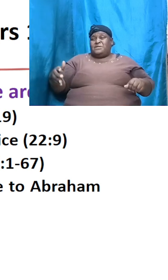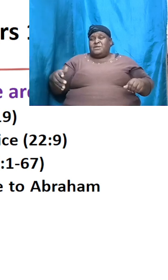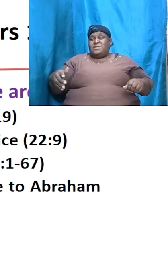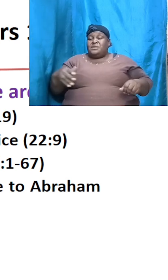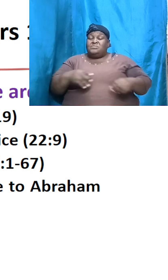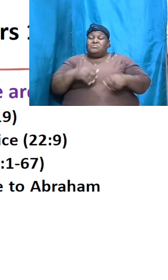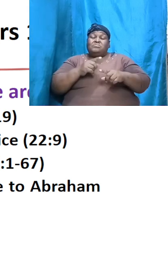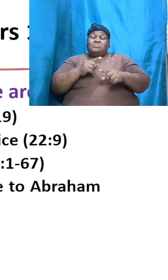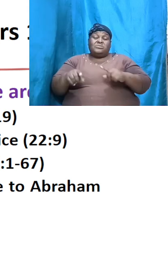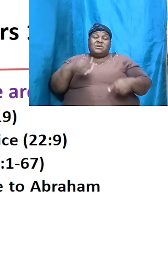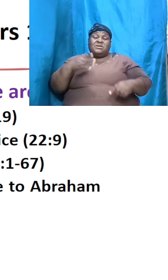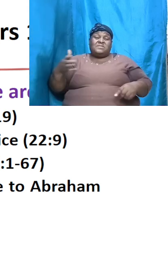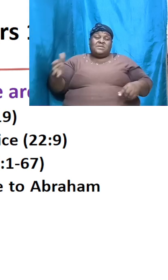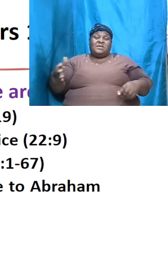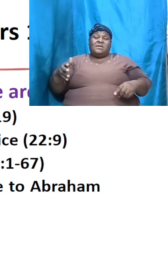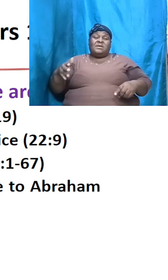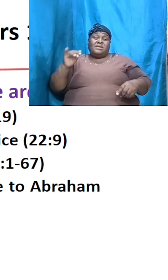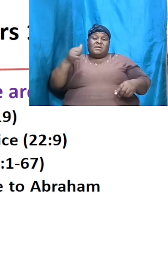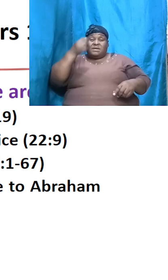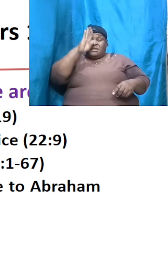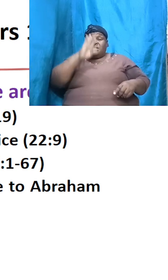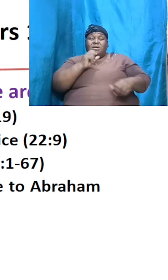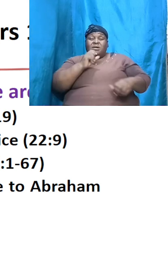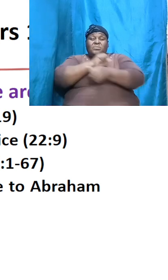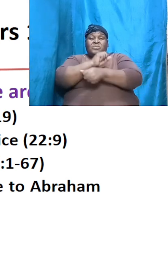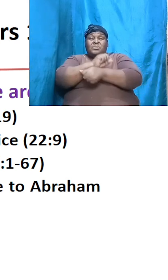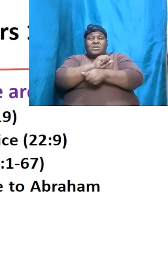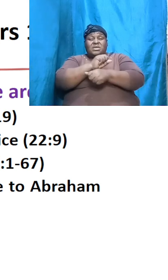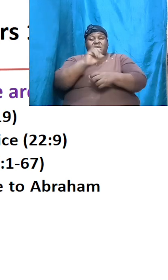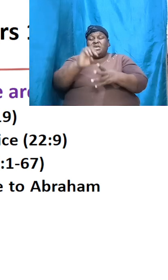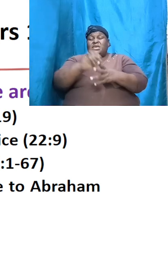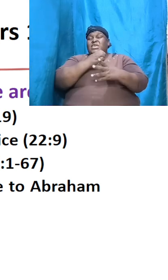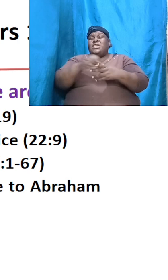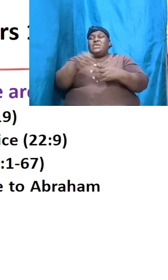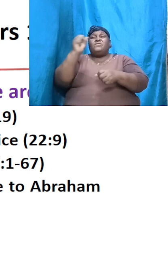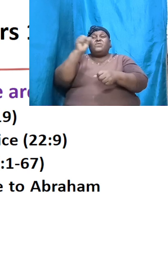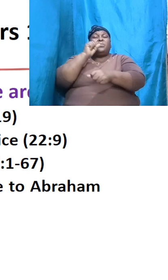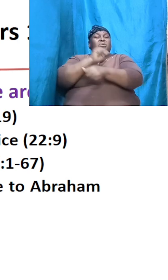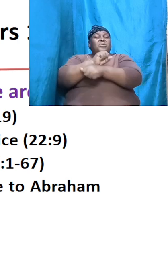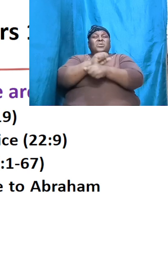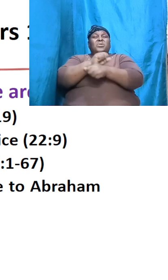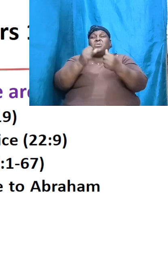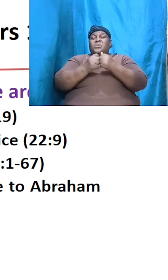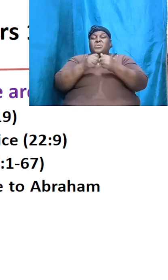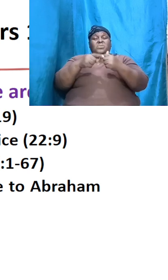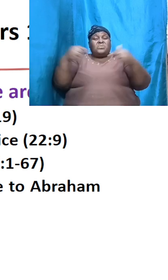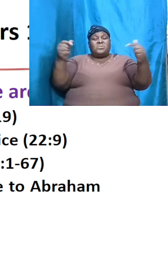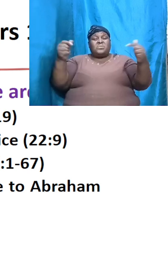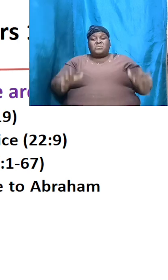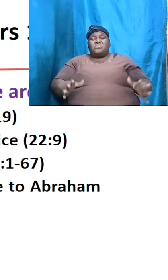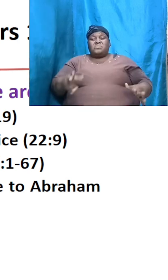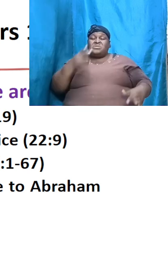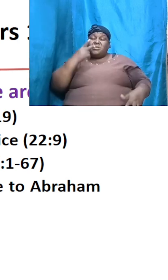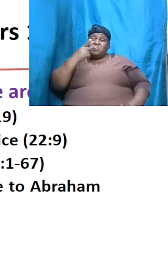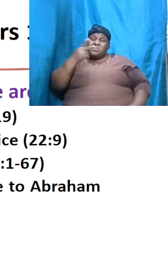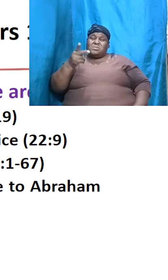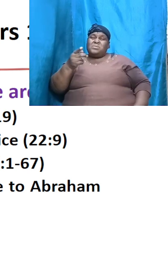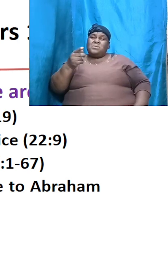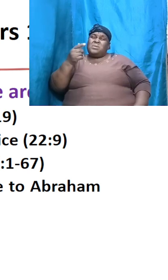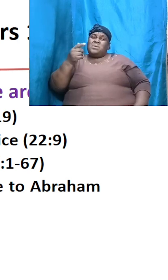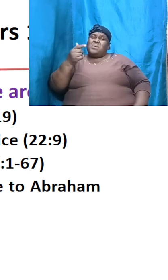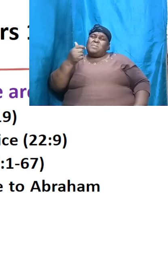a thing and a way that God works and even as he works with the adversary he could say look here I am going to put